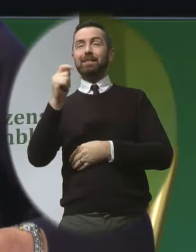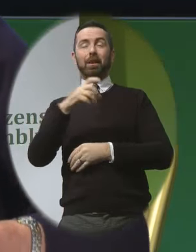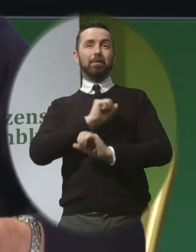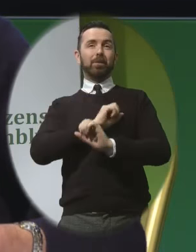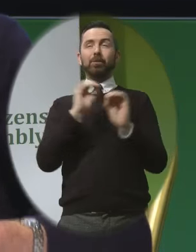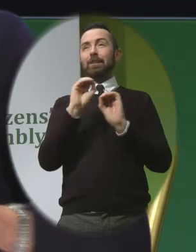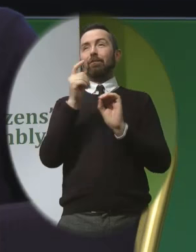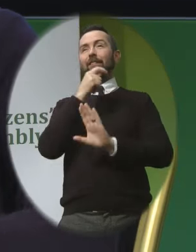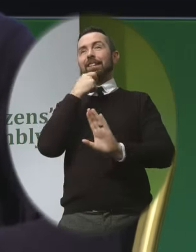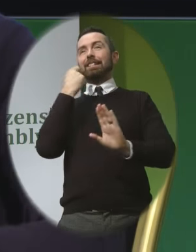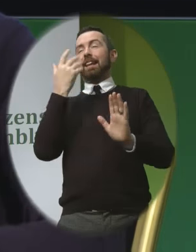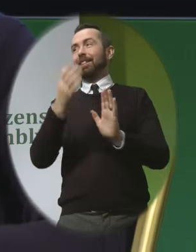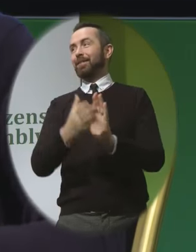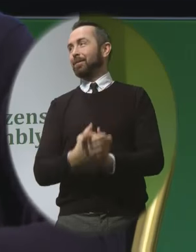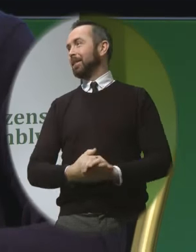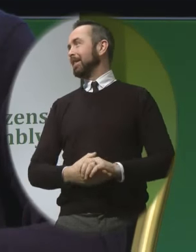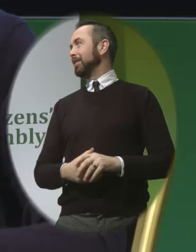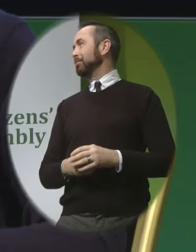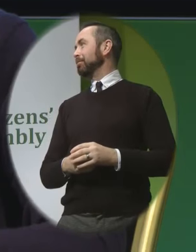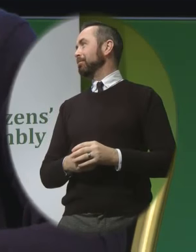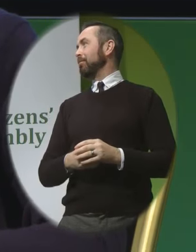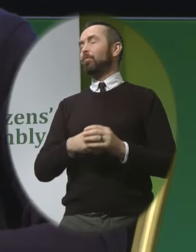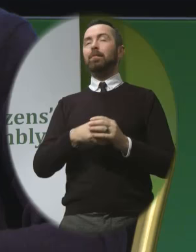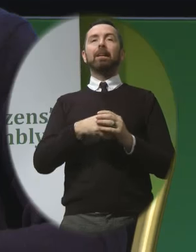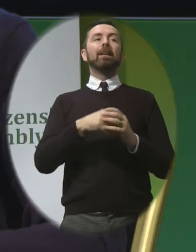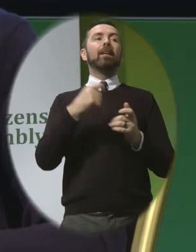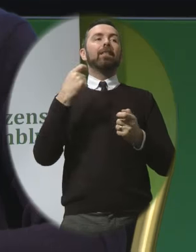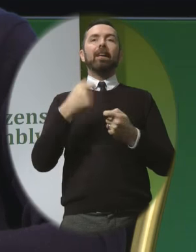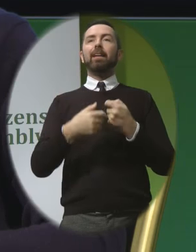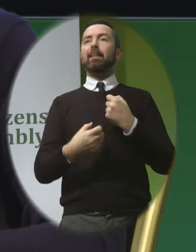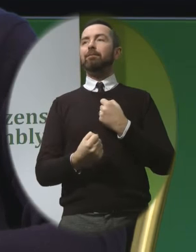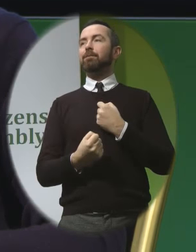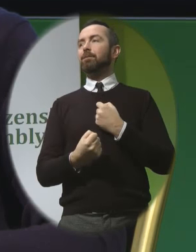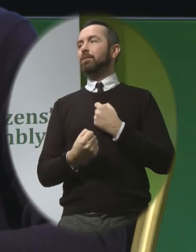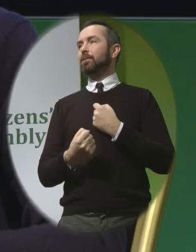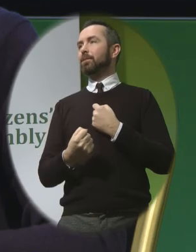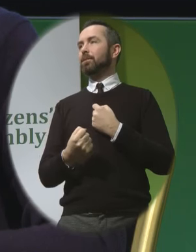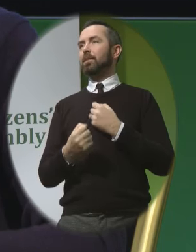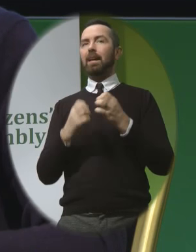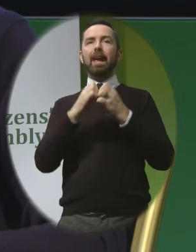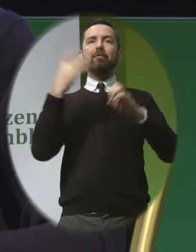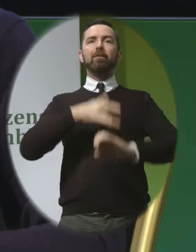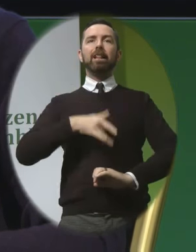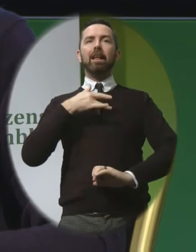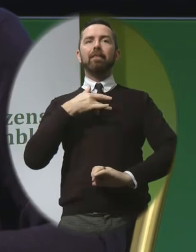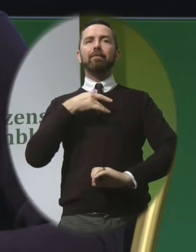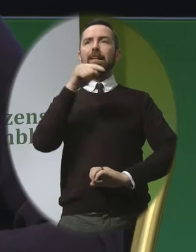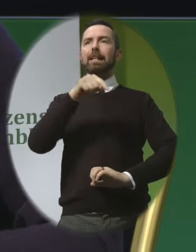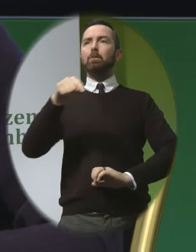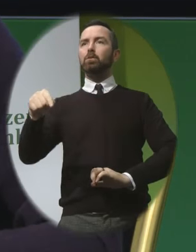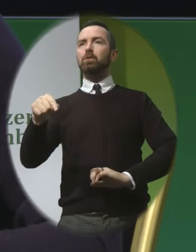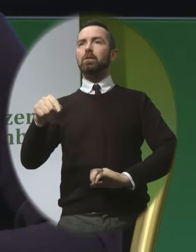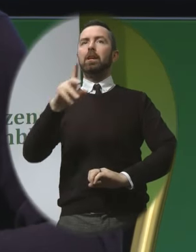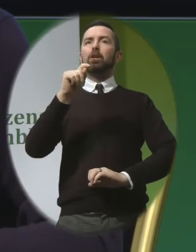and next we have Every Life Counts and Tracy